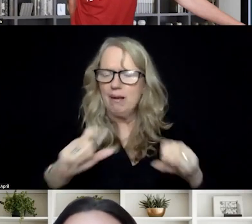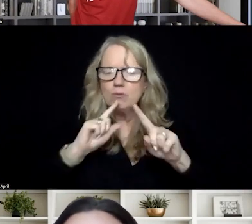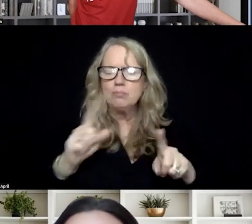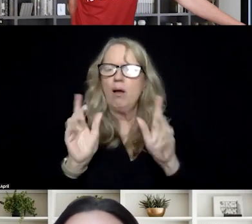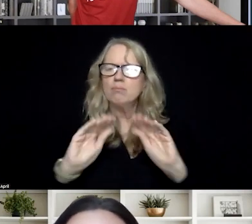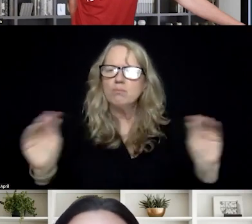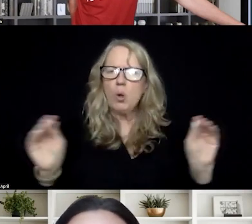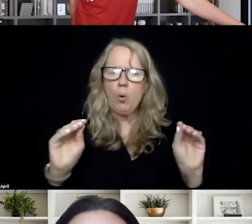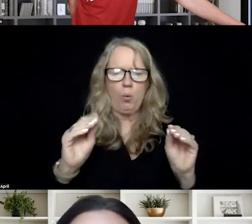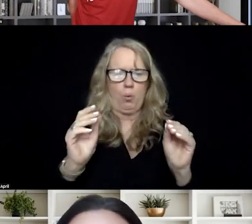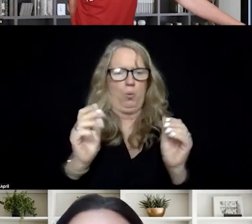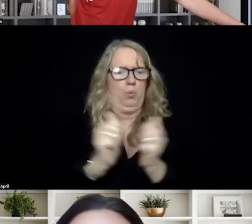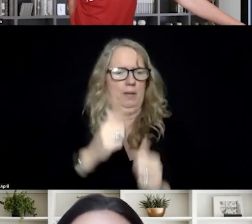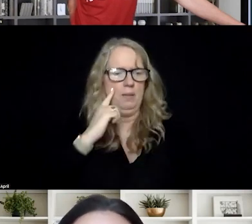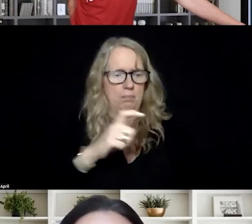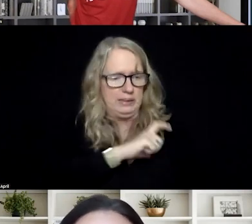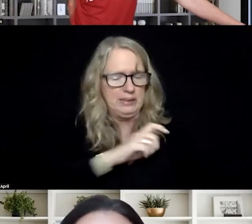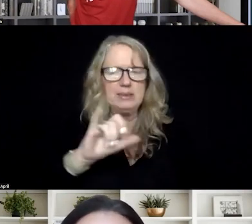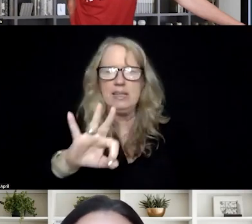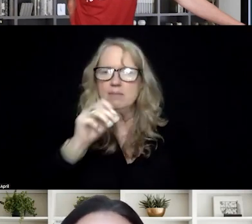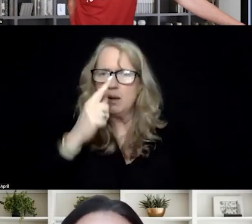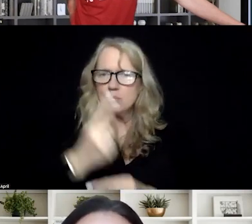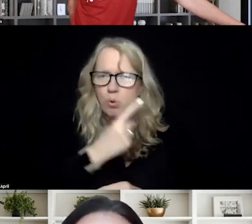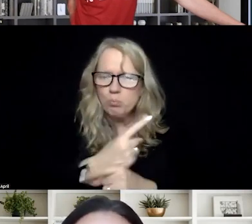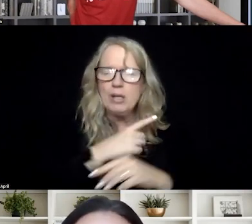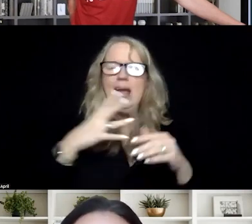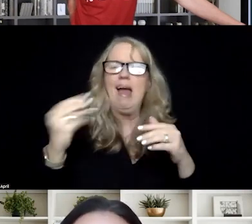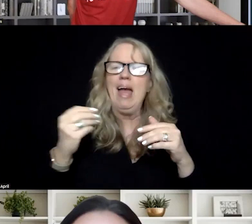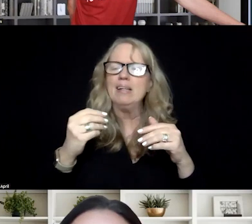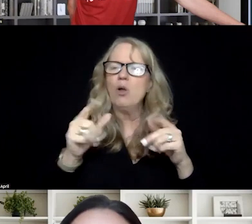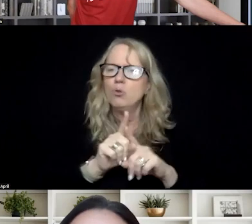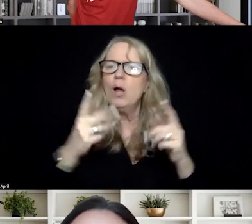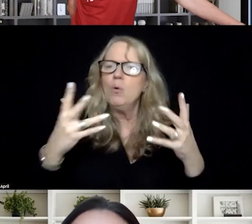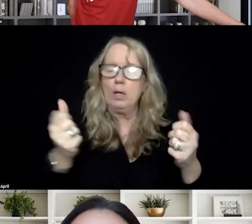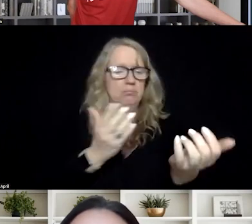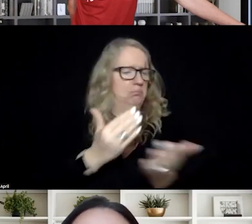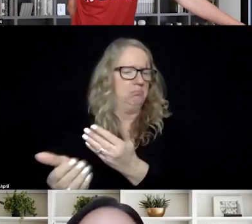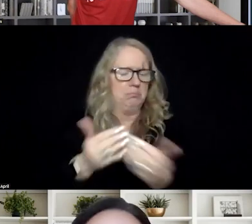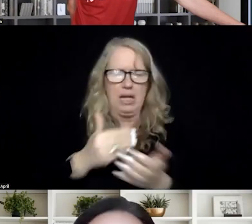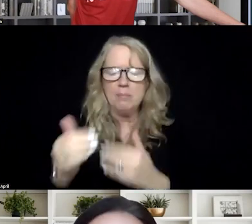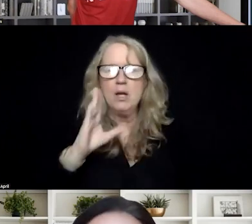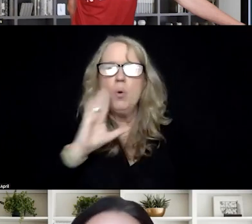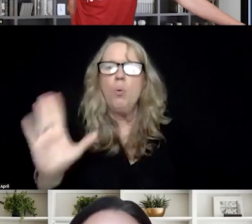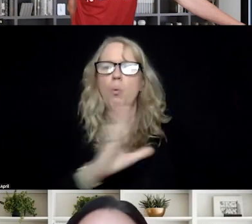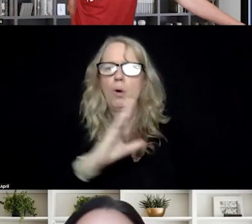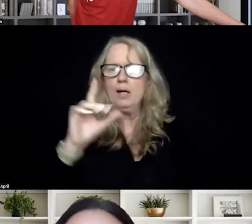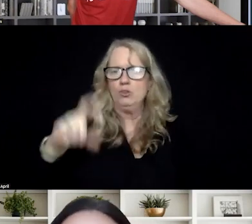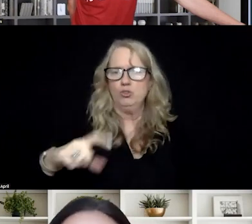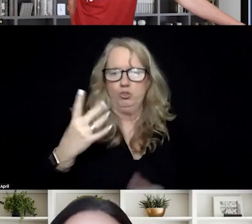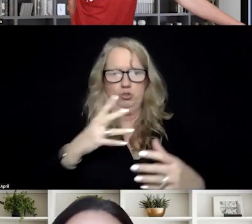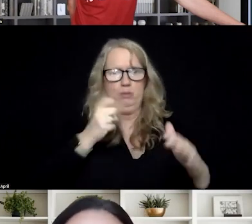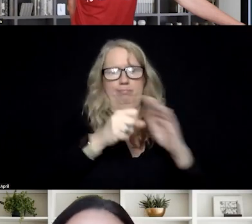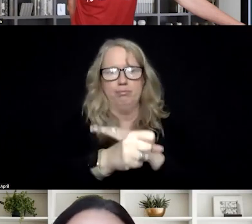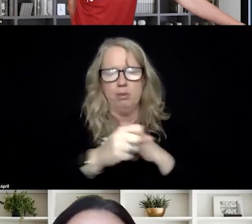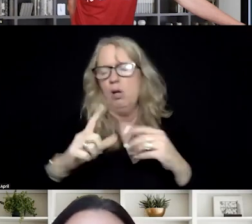police wherever appropriate. And I'd like to think that, you know, regardless of the debates about where they should be housed or when